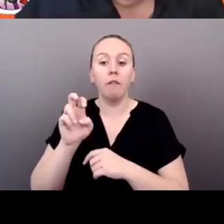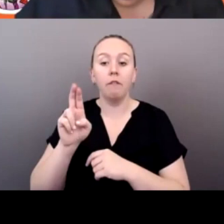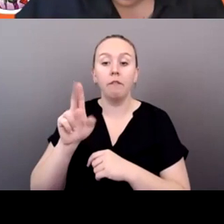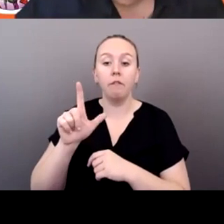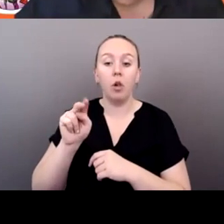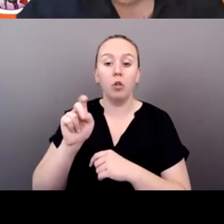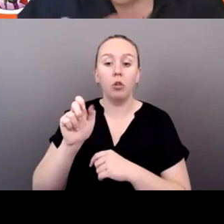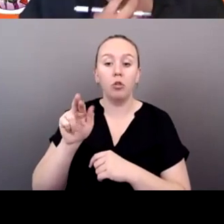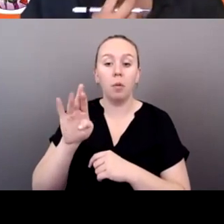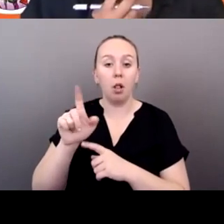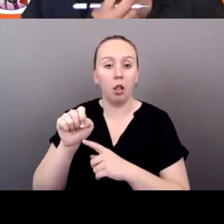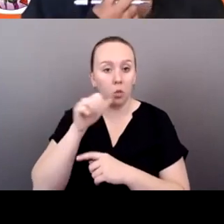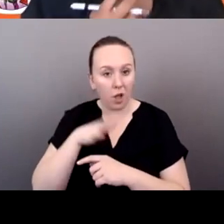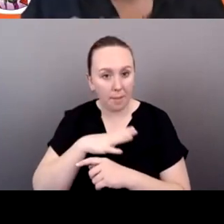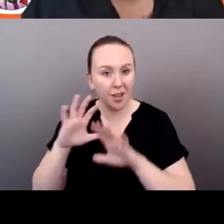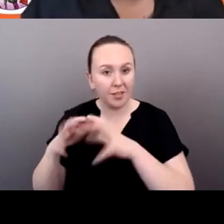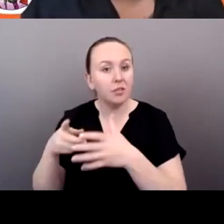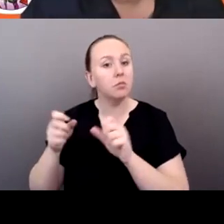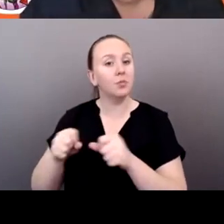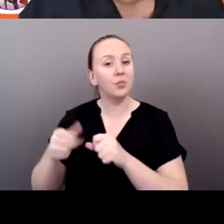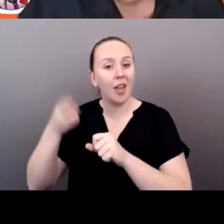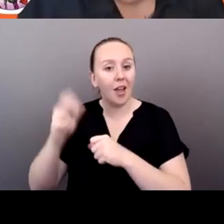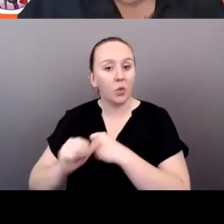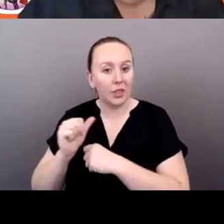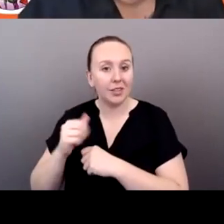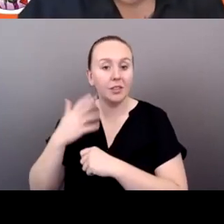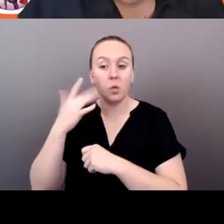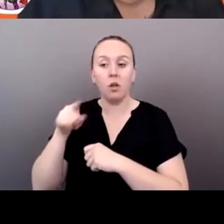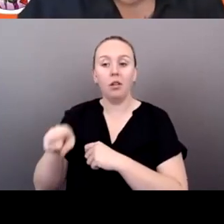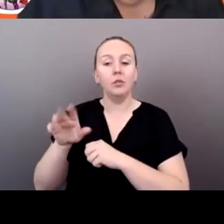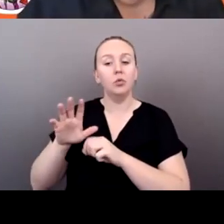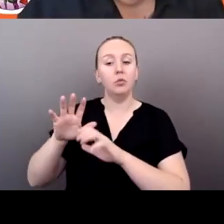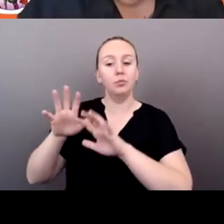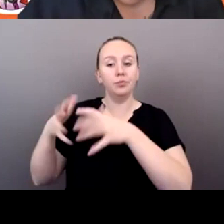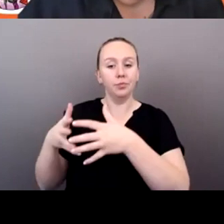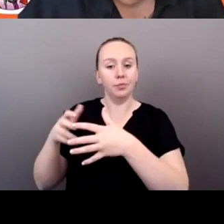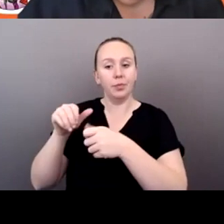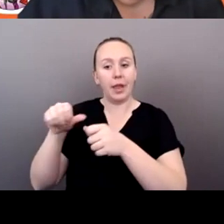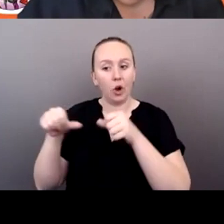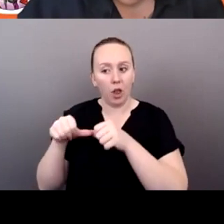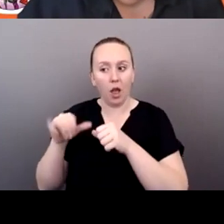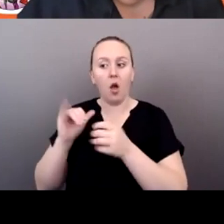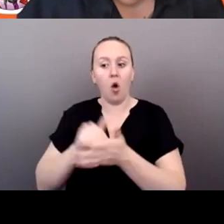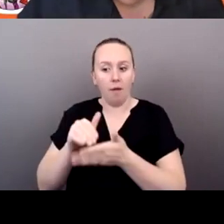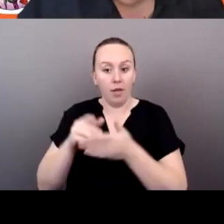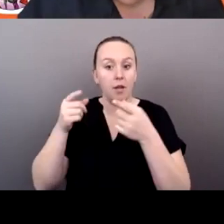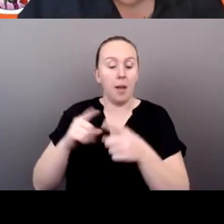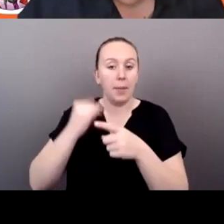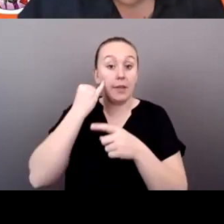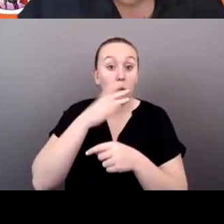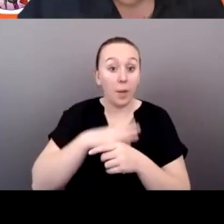usually the targeted area, um, for where women go missing. It's also